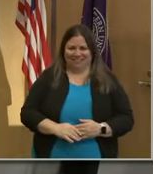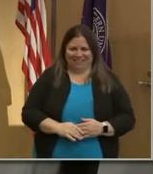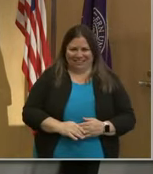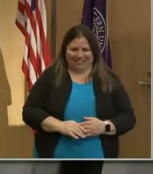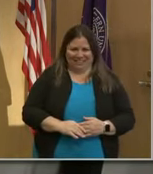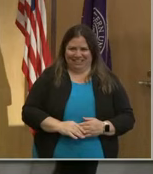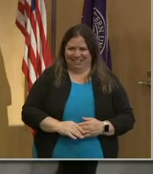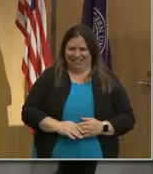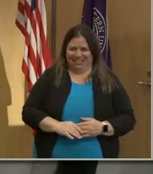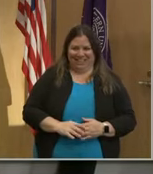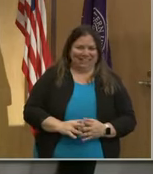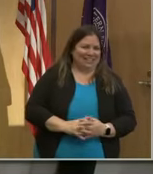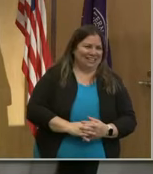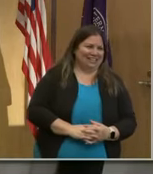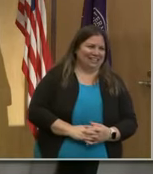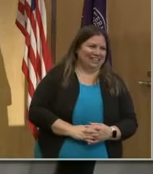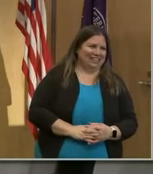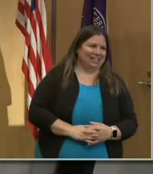Great. Thanks, Doug.